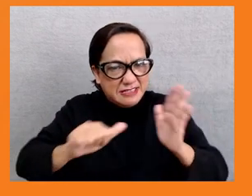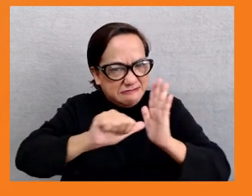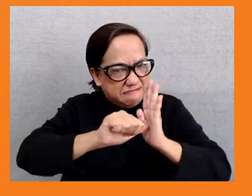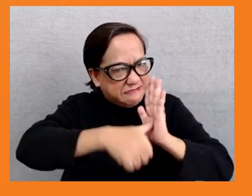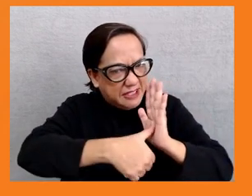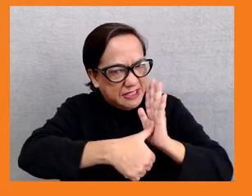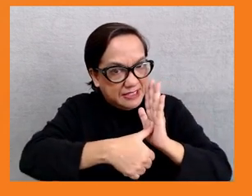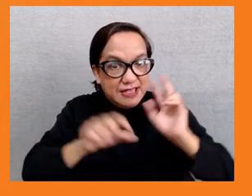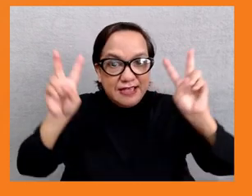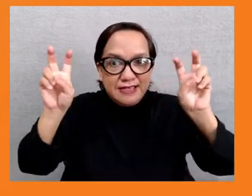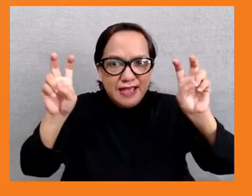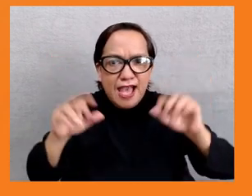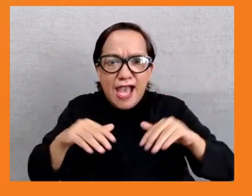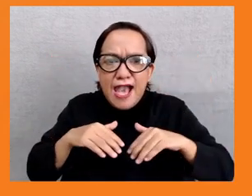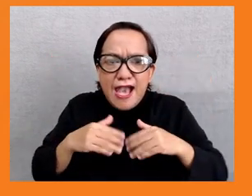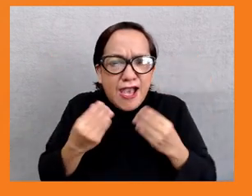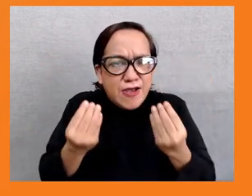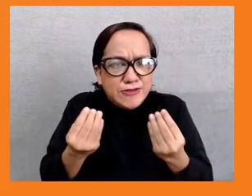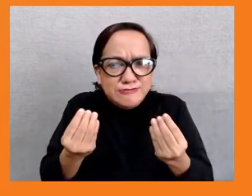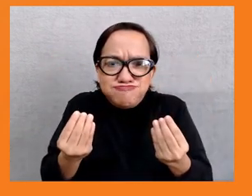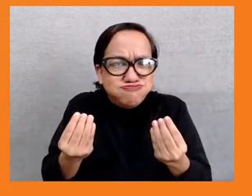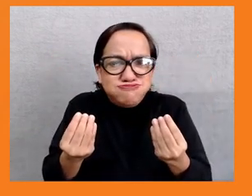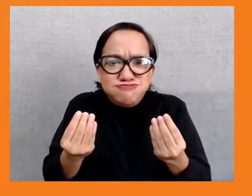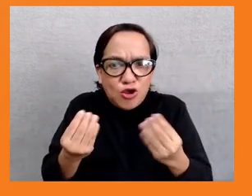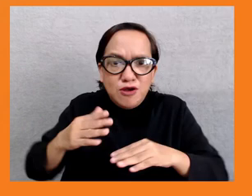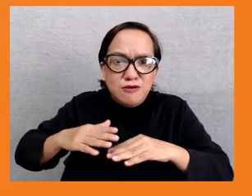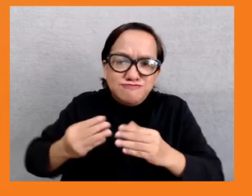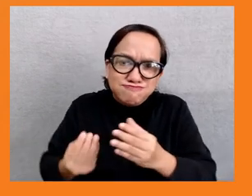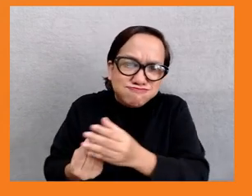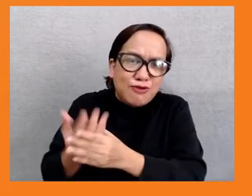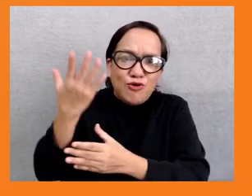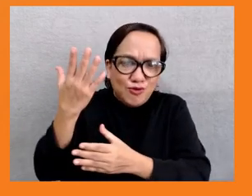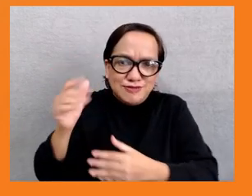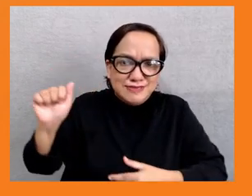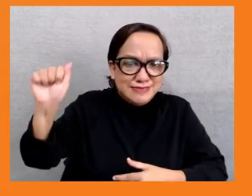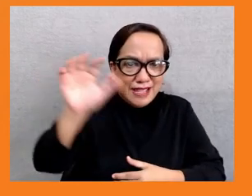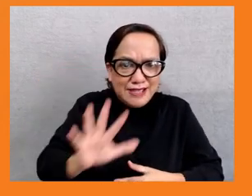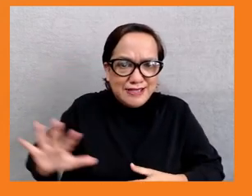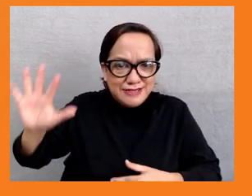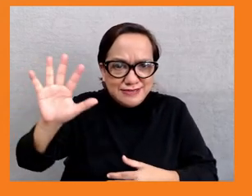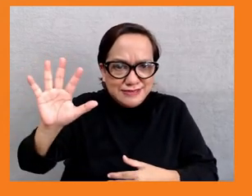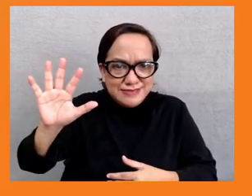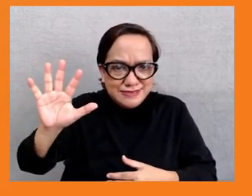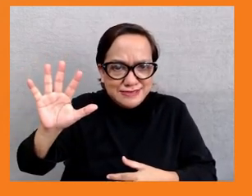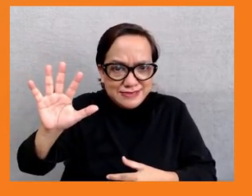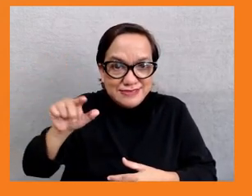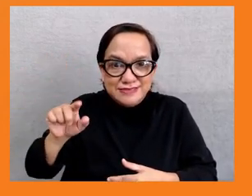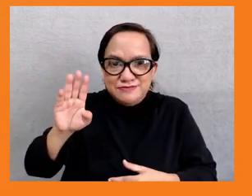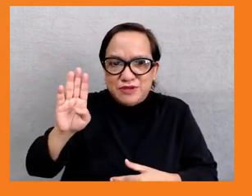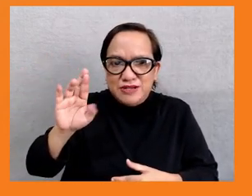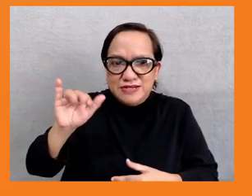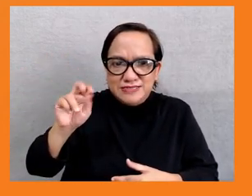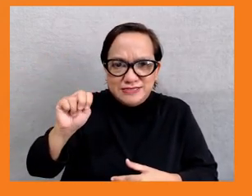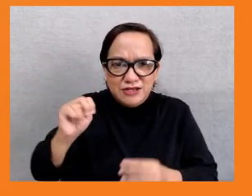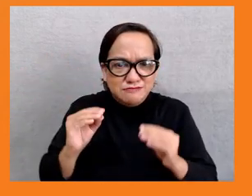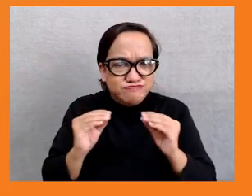growth. I've done that partly because our current government in Britain has said they want to have a step up in growth and